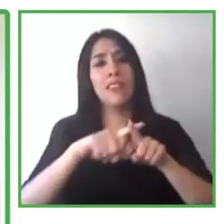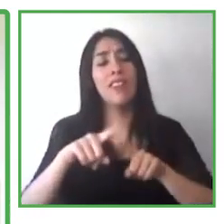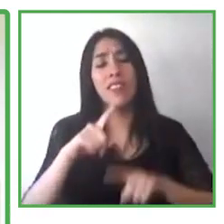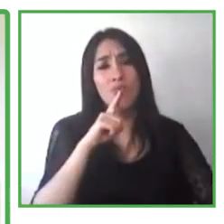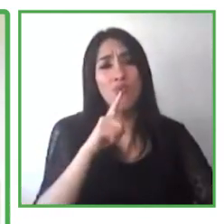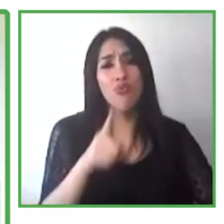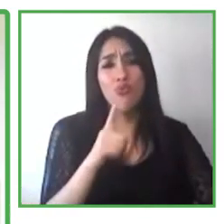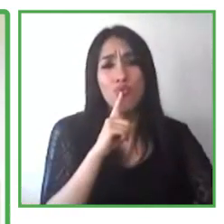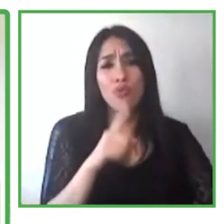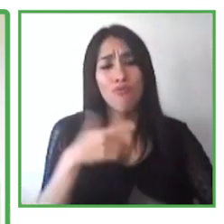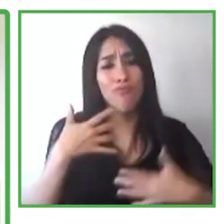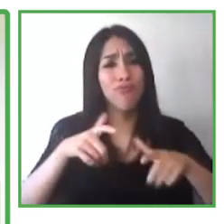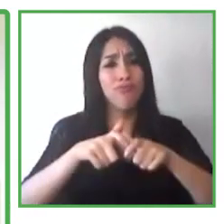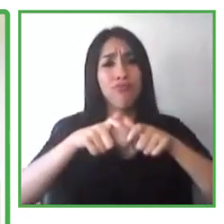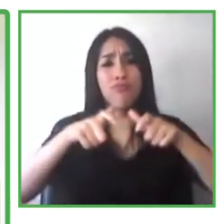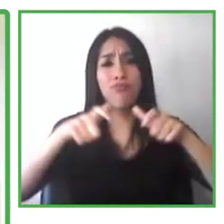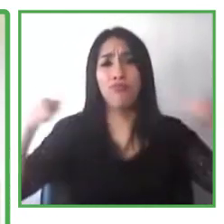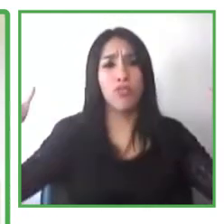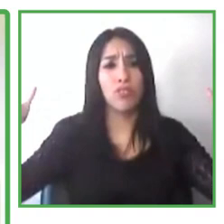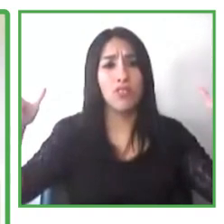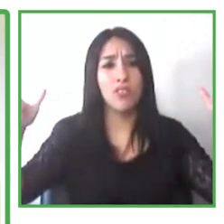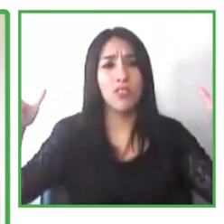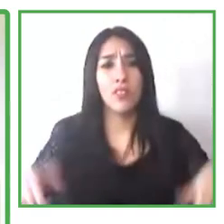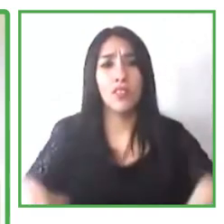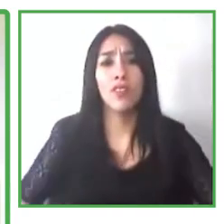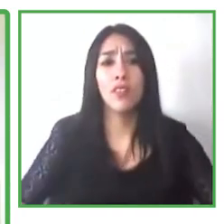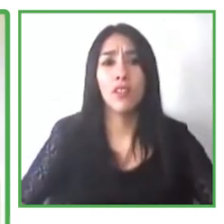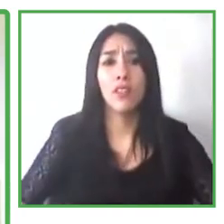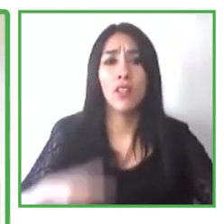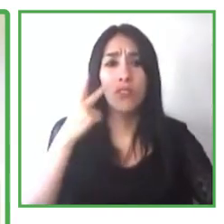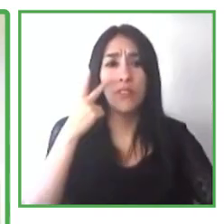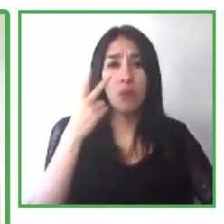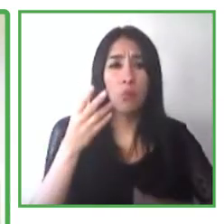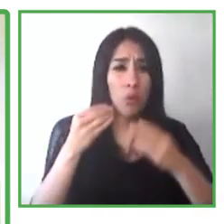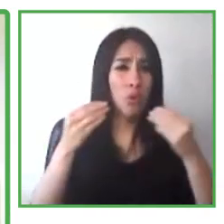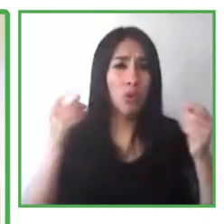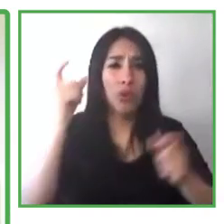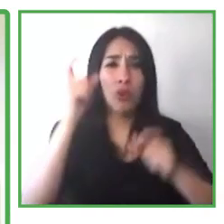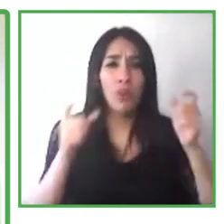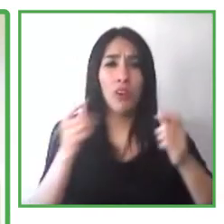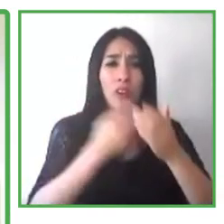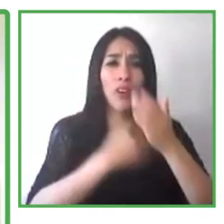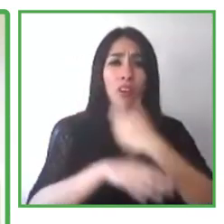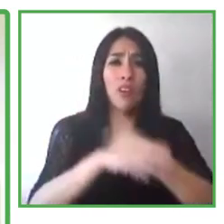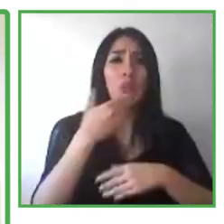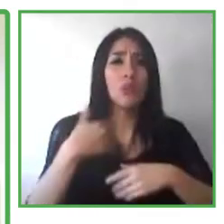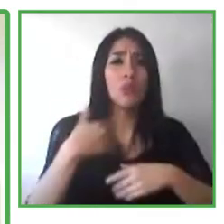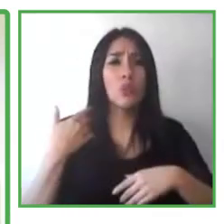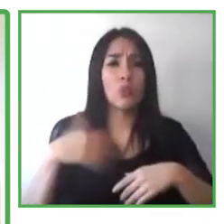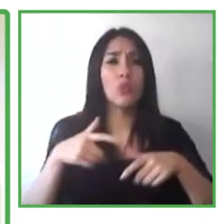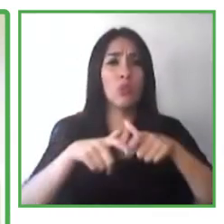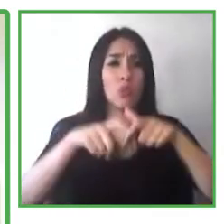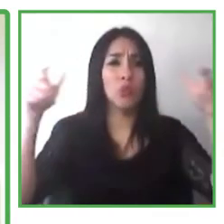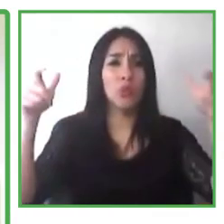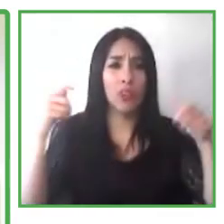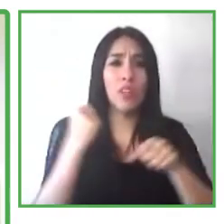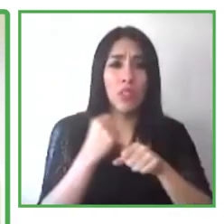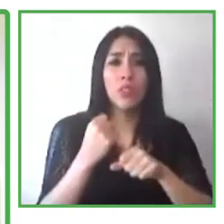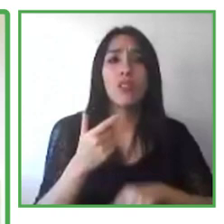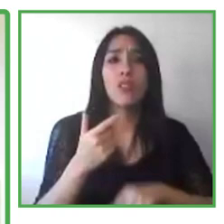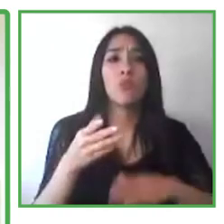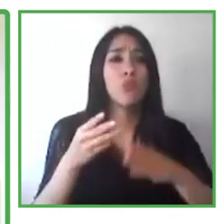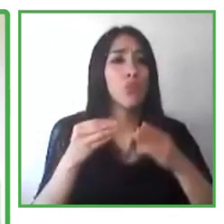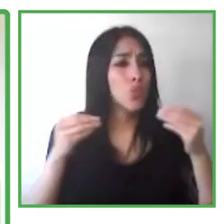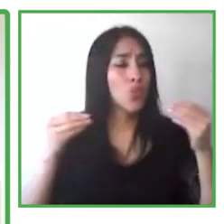does the unemployment rate. Here in the US, one in five people with disabilities has lost their job during the pandemic versus